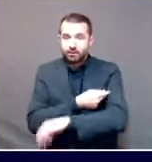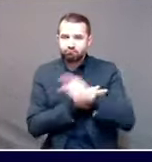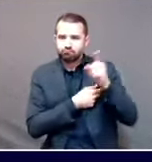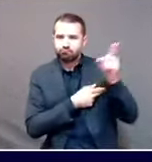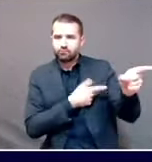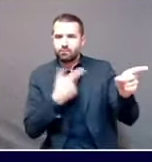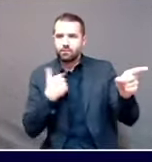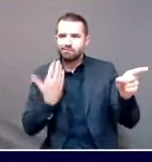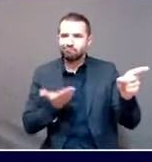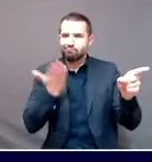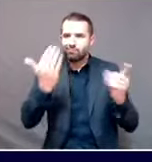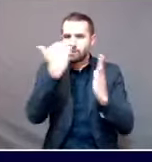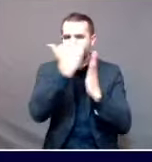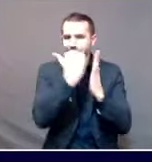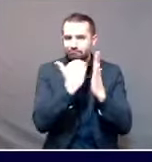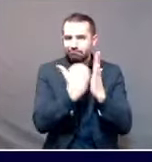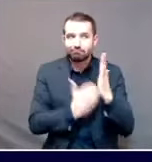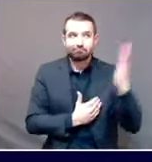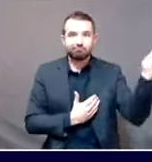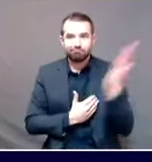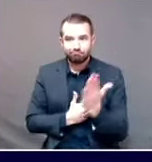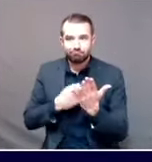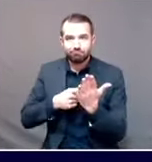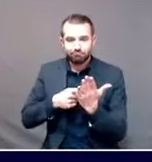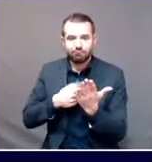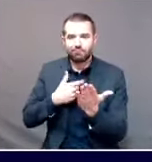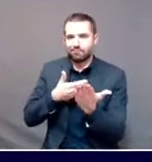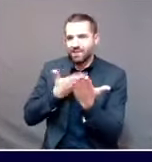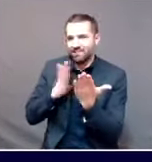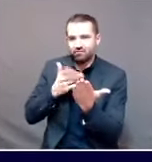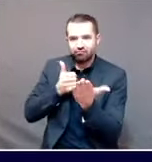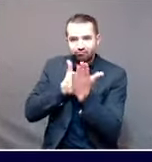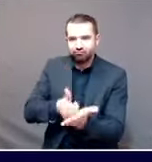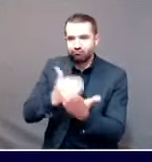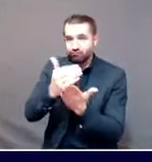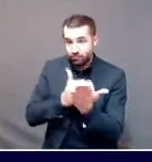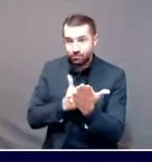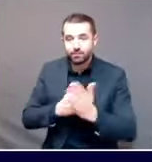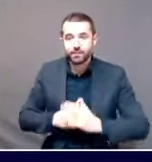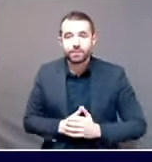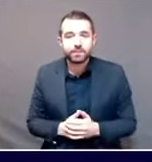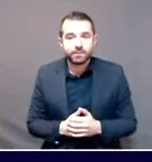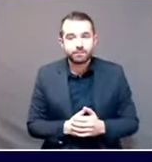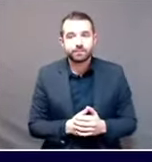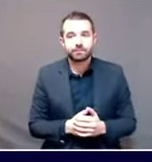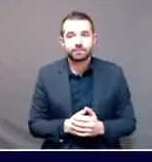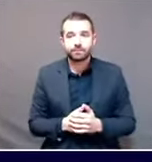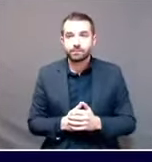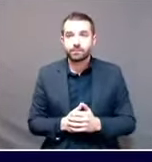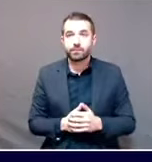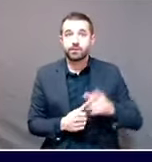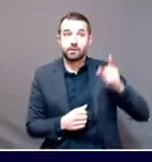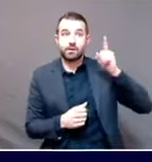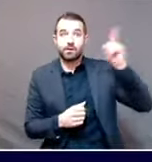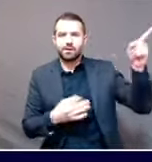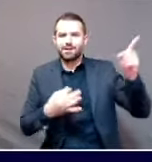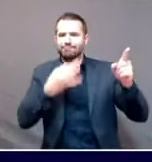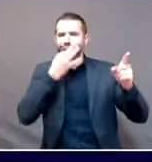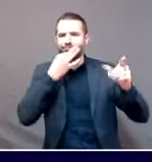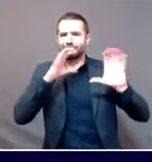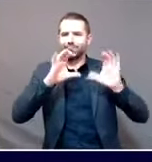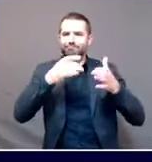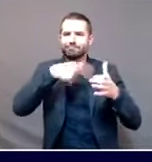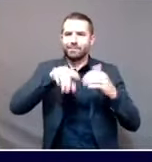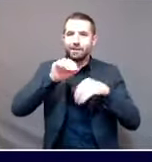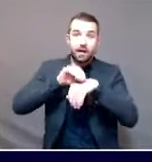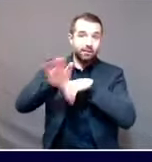states get guidance on where we should begin our vaccination efforts. And the opinion of that expert advisory committee is that